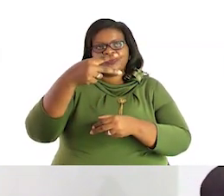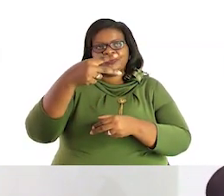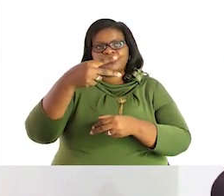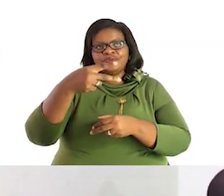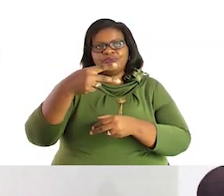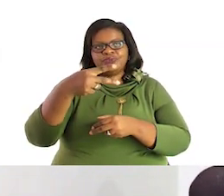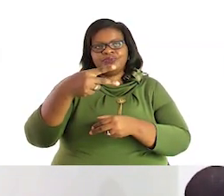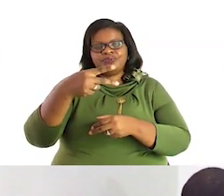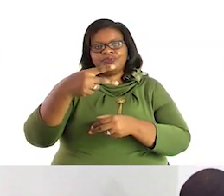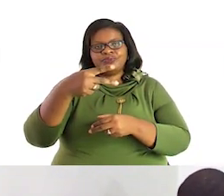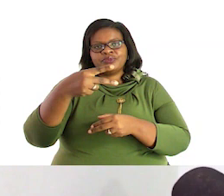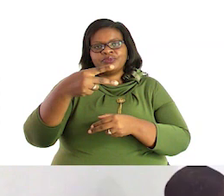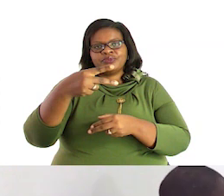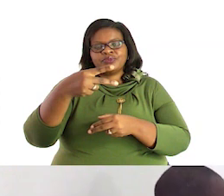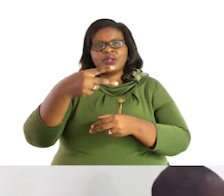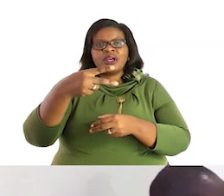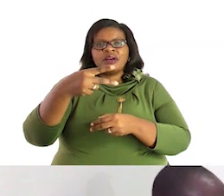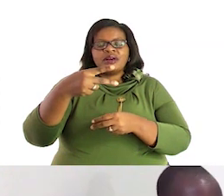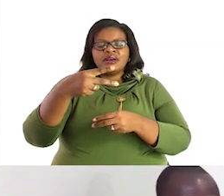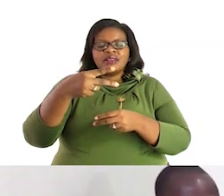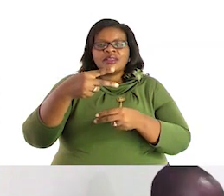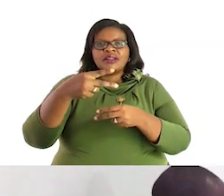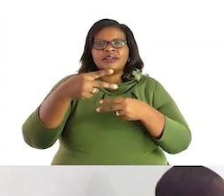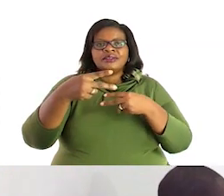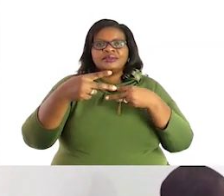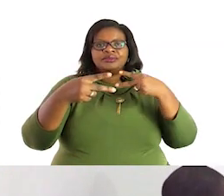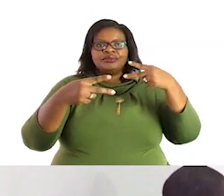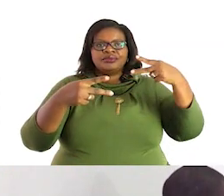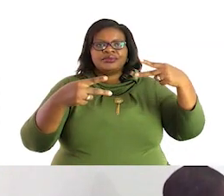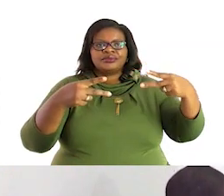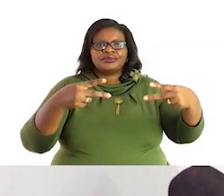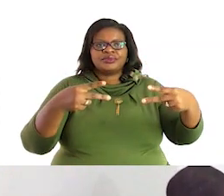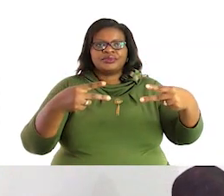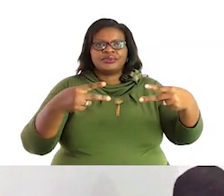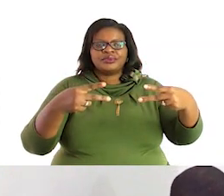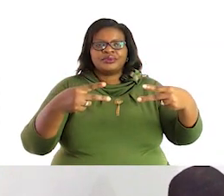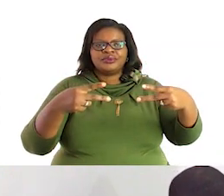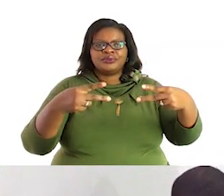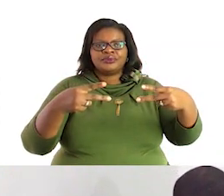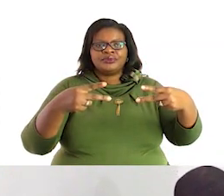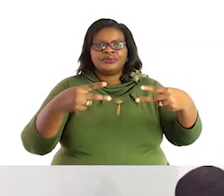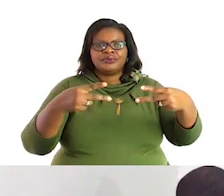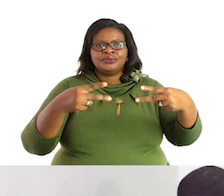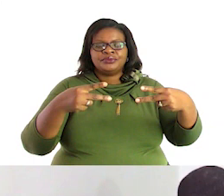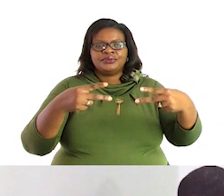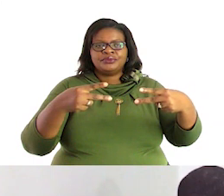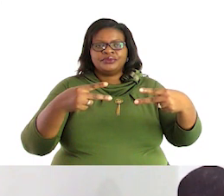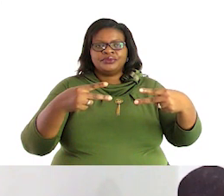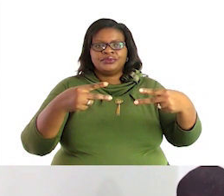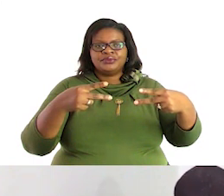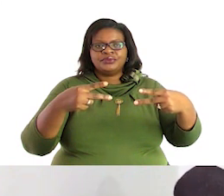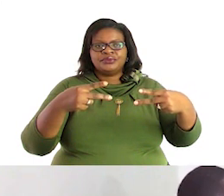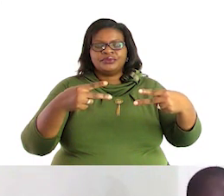The second one is called less than. Then the last one is called